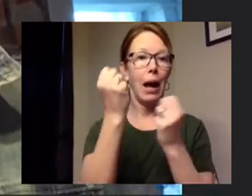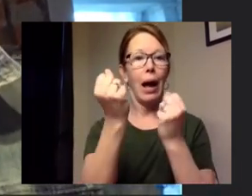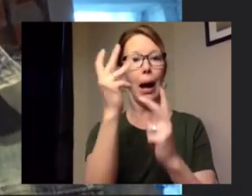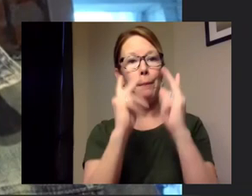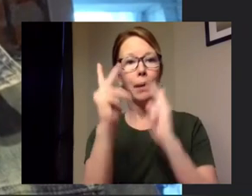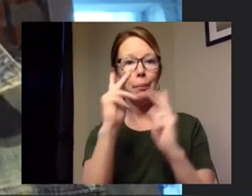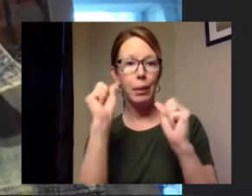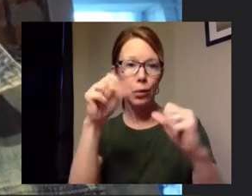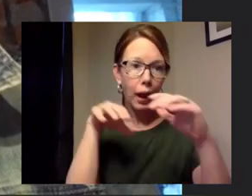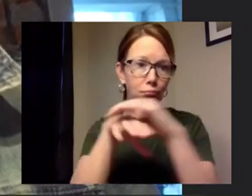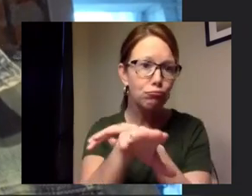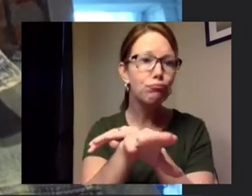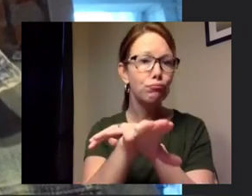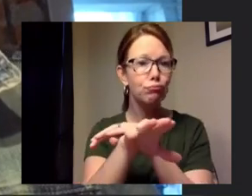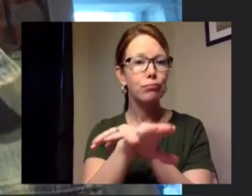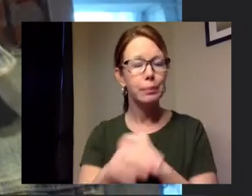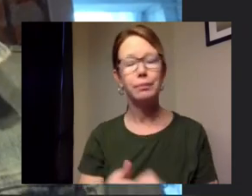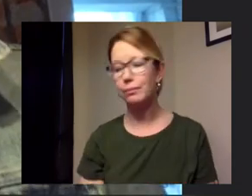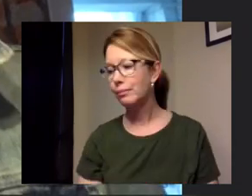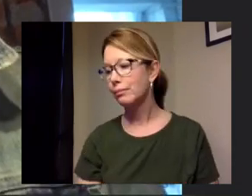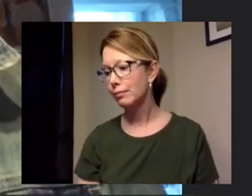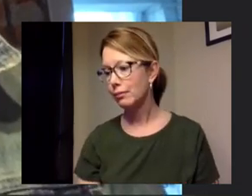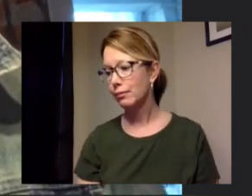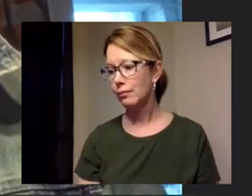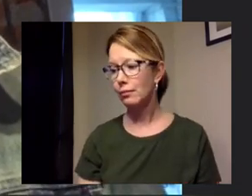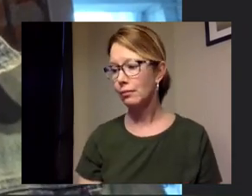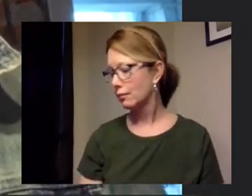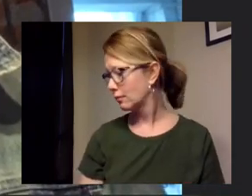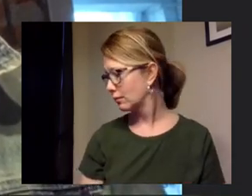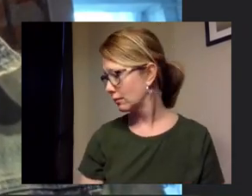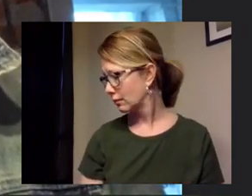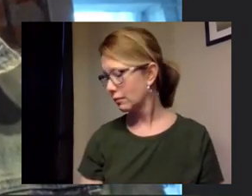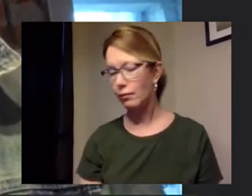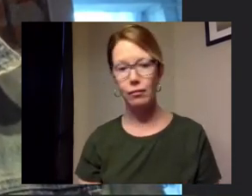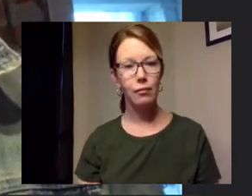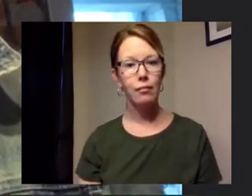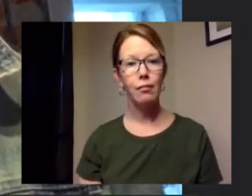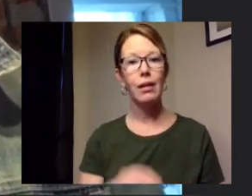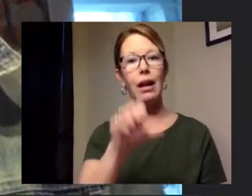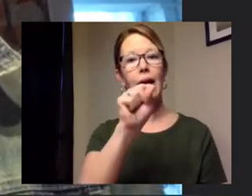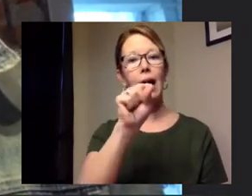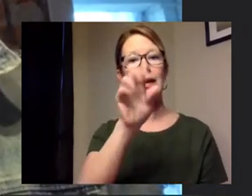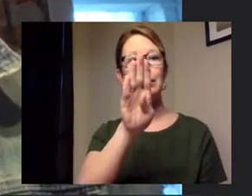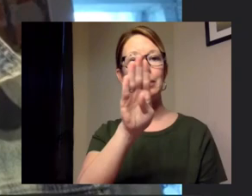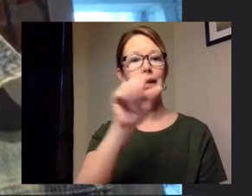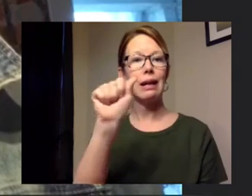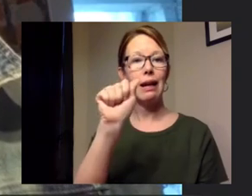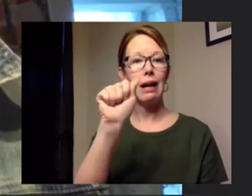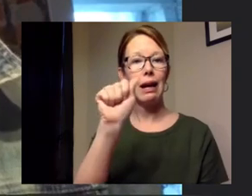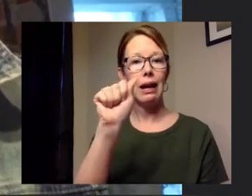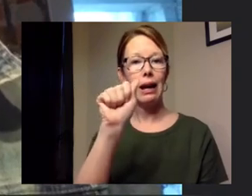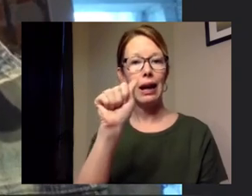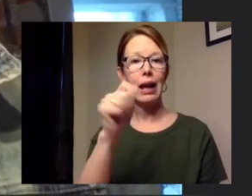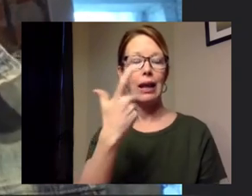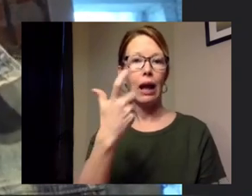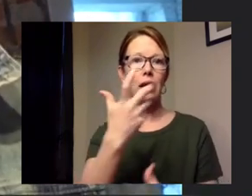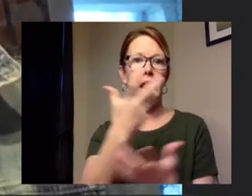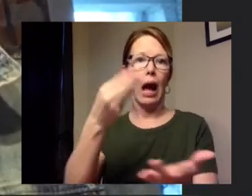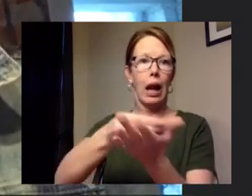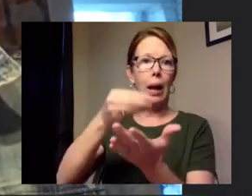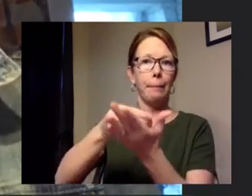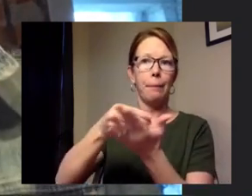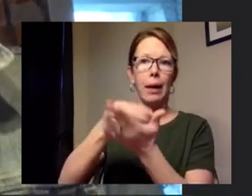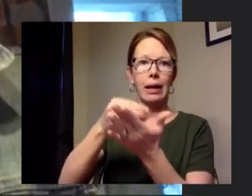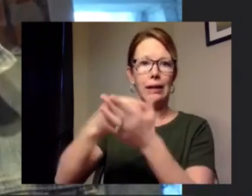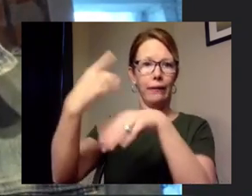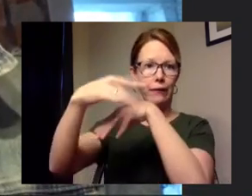people that can enter that location um the sba is a big source of funding also there's some additional